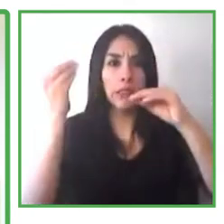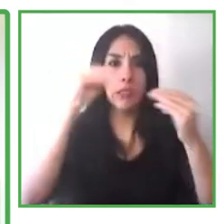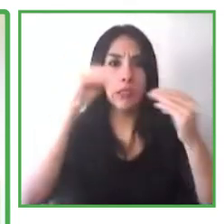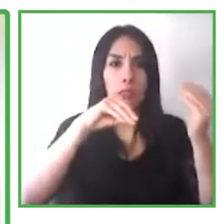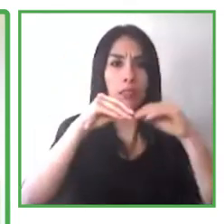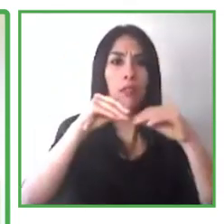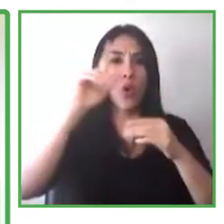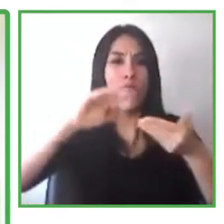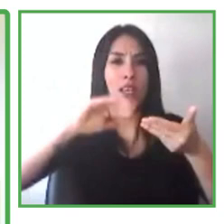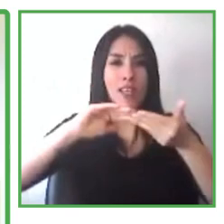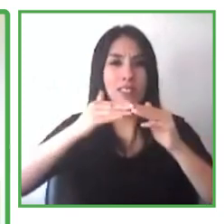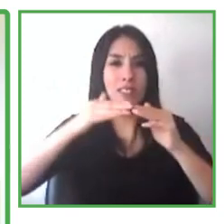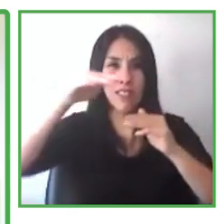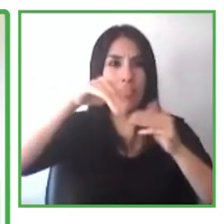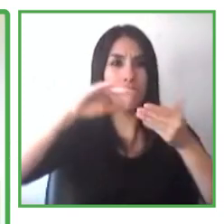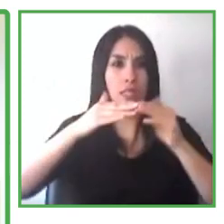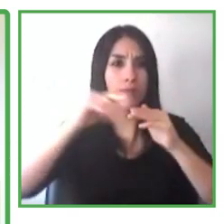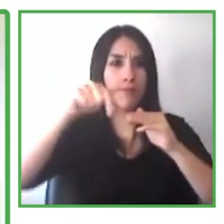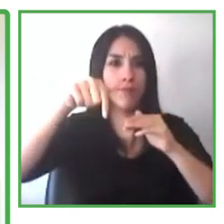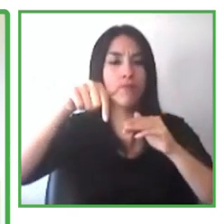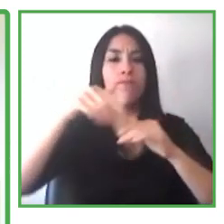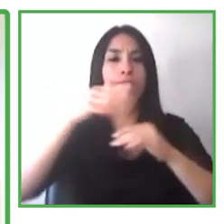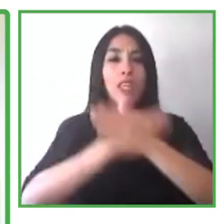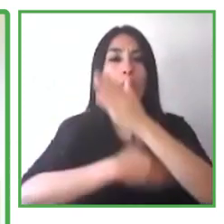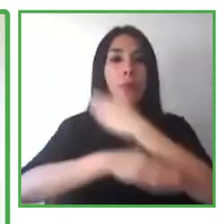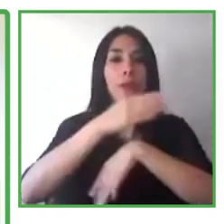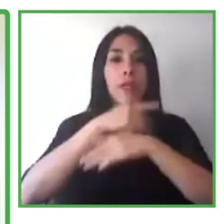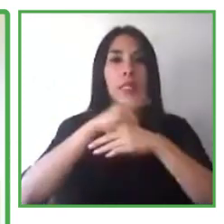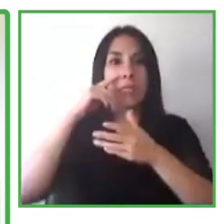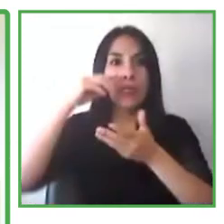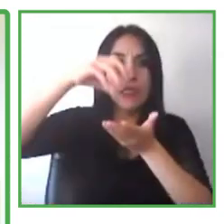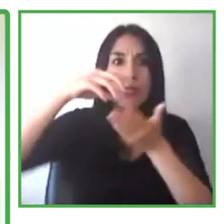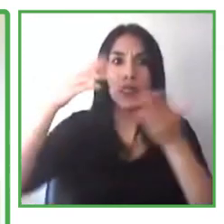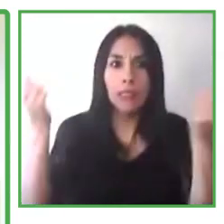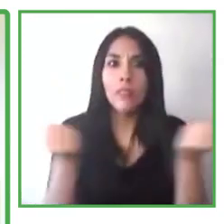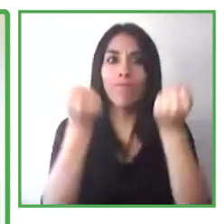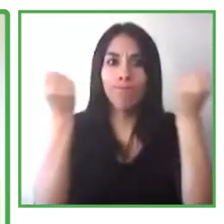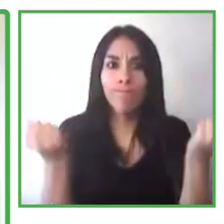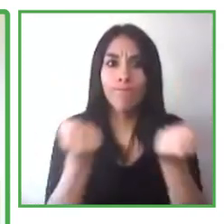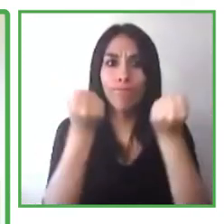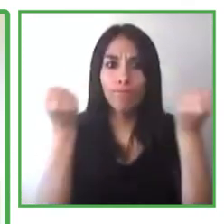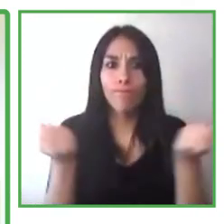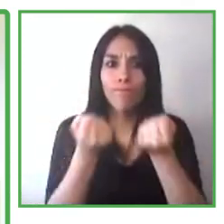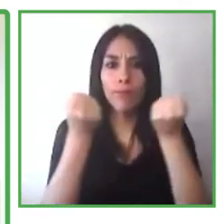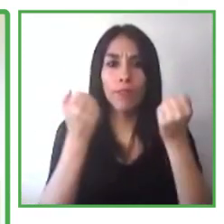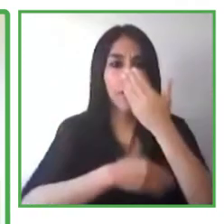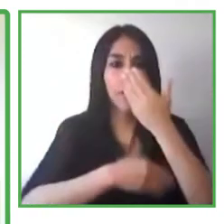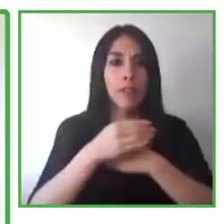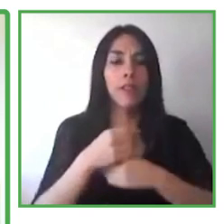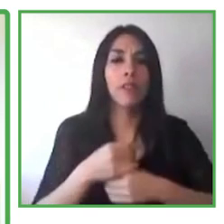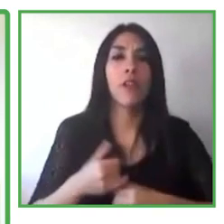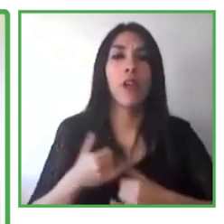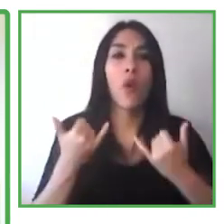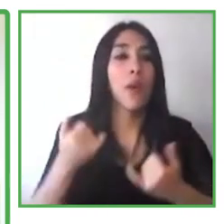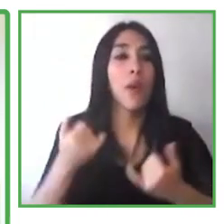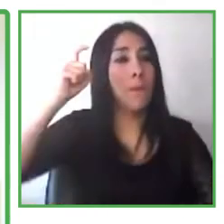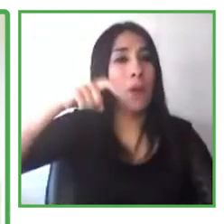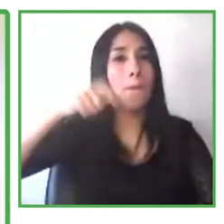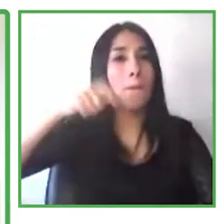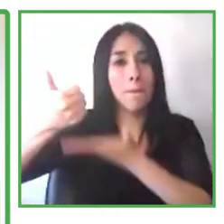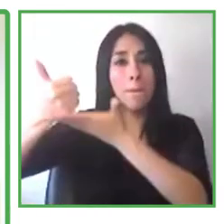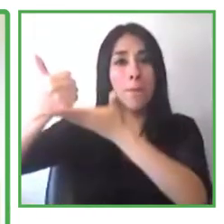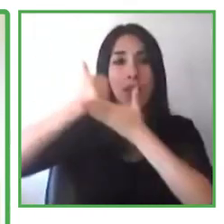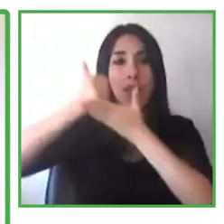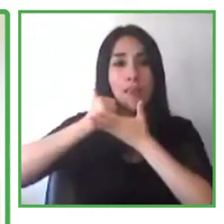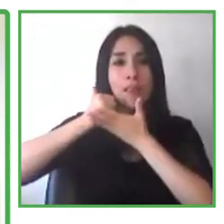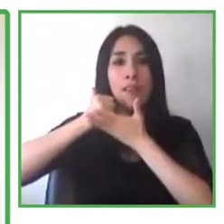an accommodation, I need a personal care attendant, you name it. We are also going to launch a readiness toolkit just for